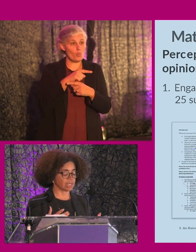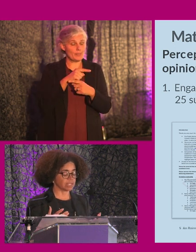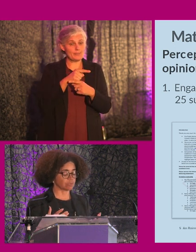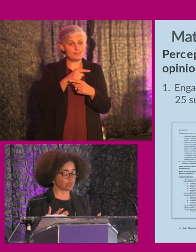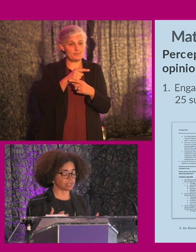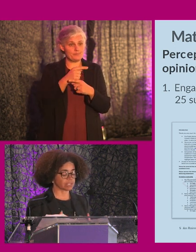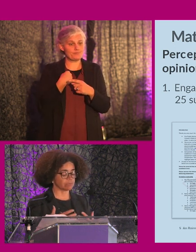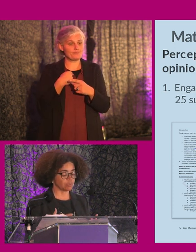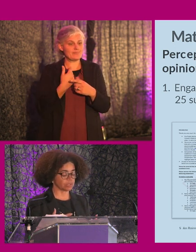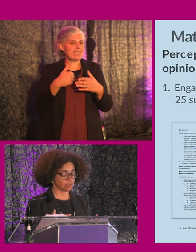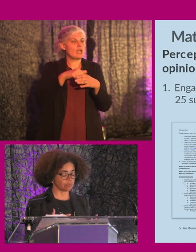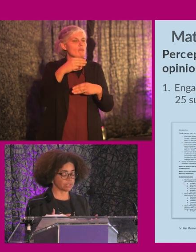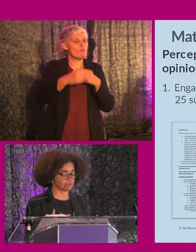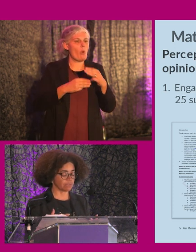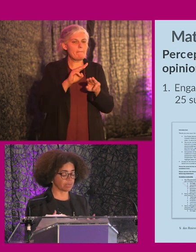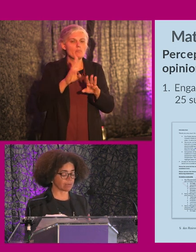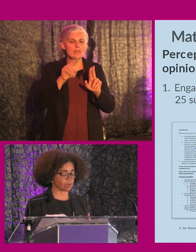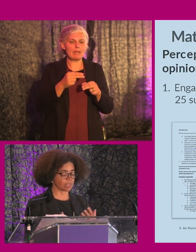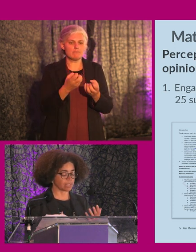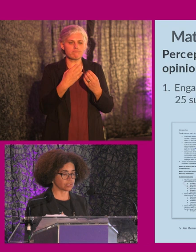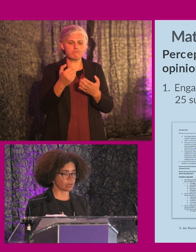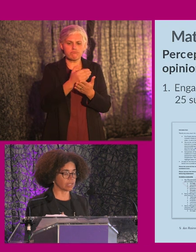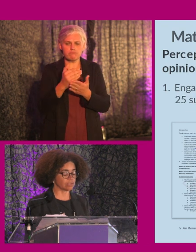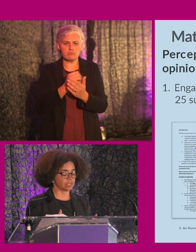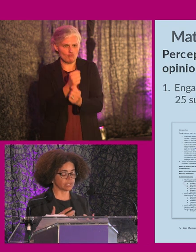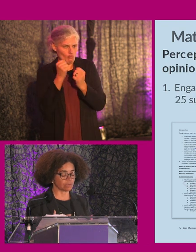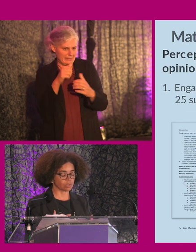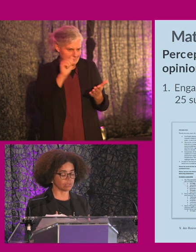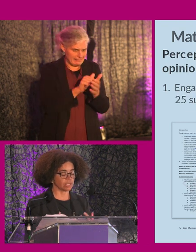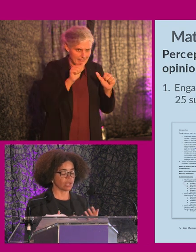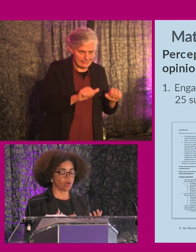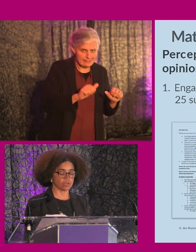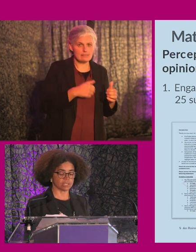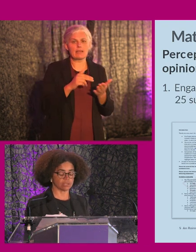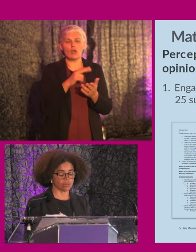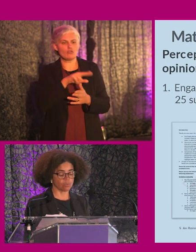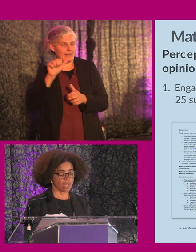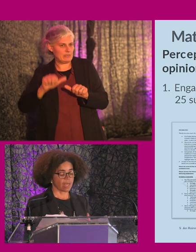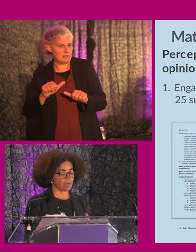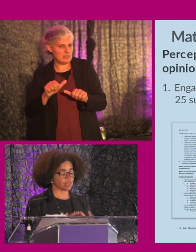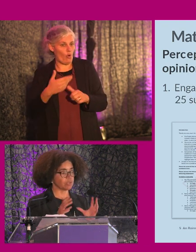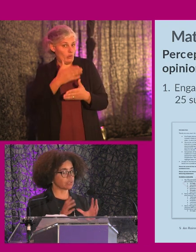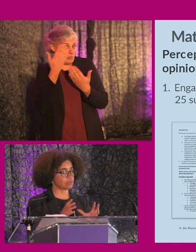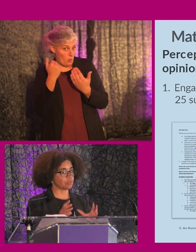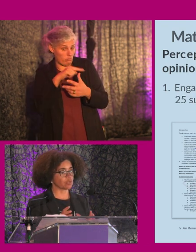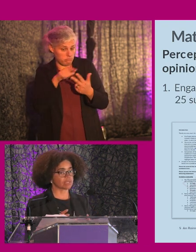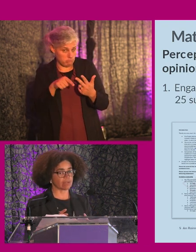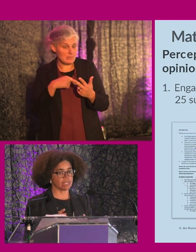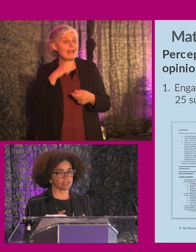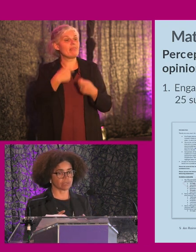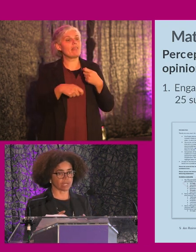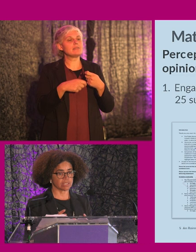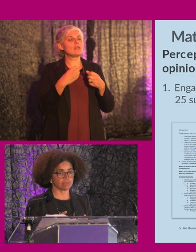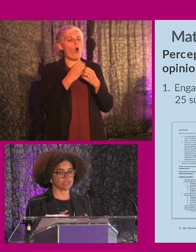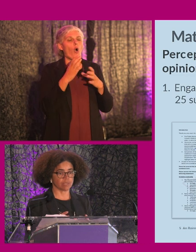an engagement process and people were able to give feedback about whether they strongly agreed, somewhat agreed, or didn't know. Um, and, we took, we broke down